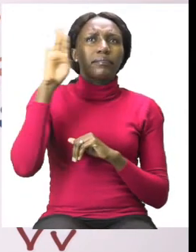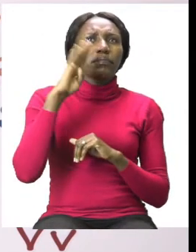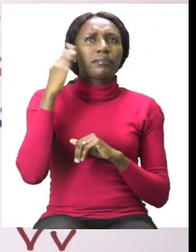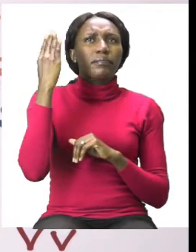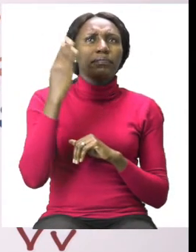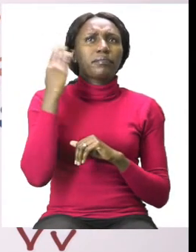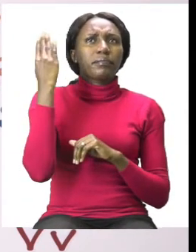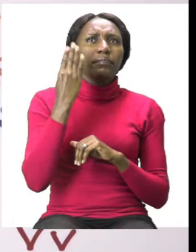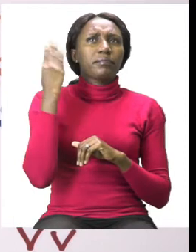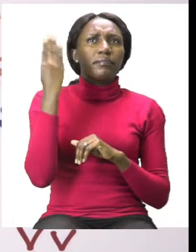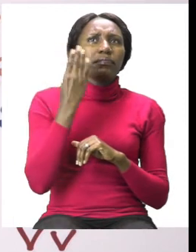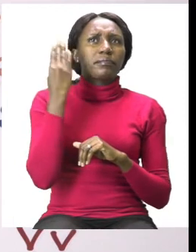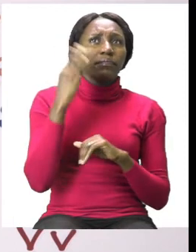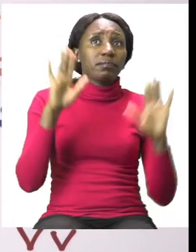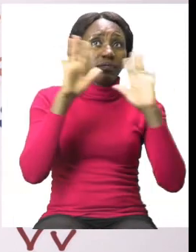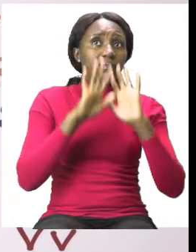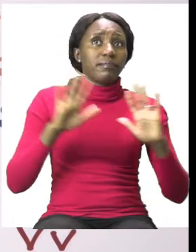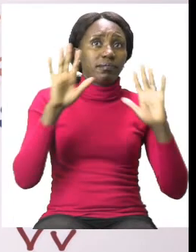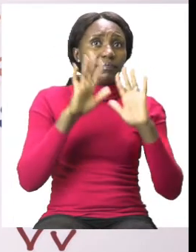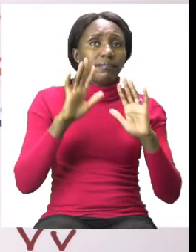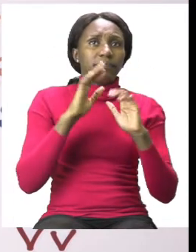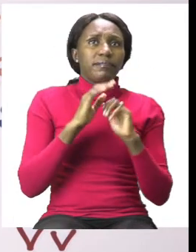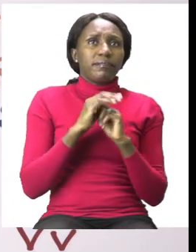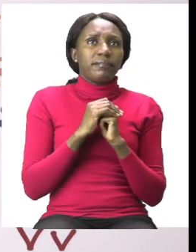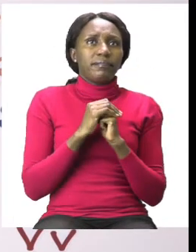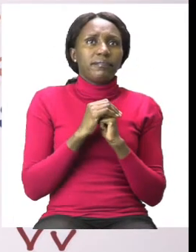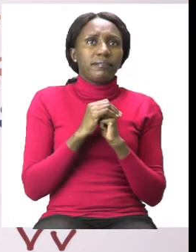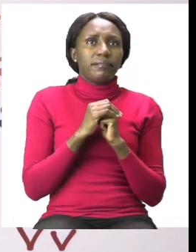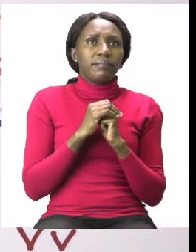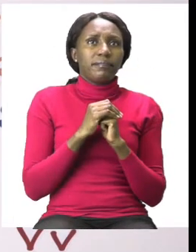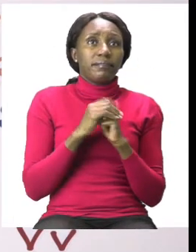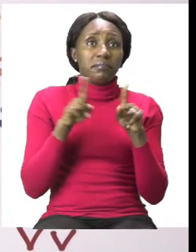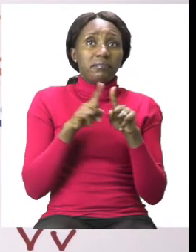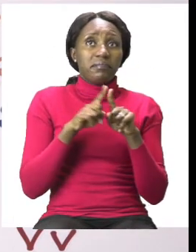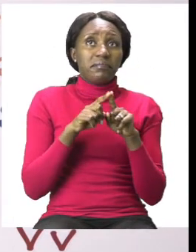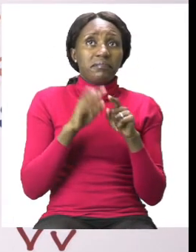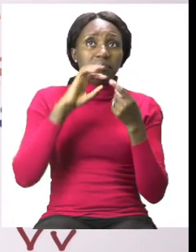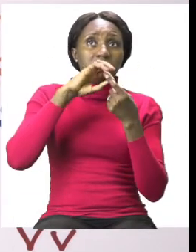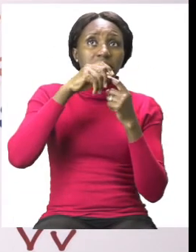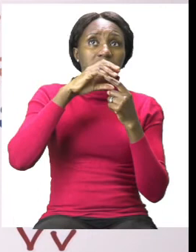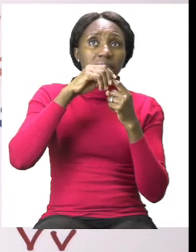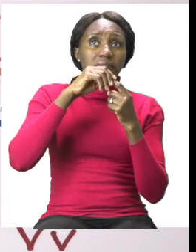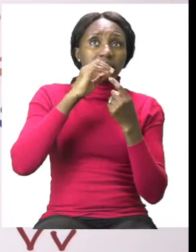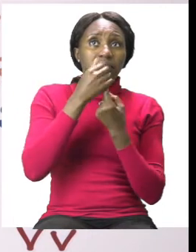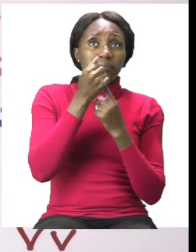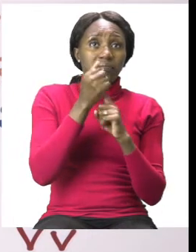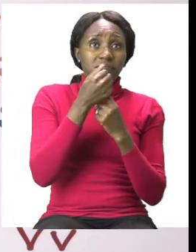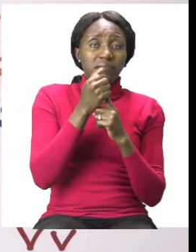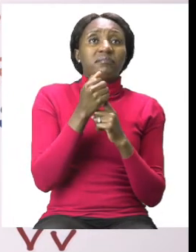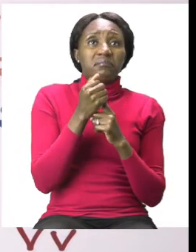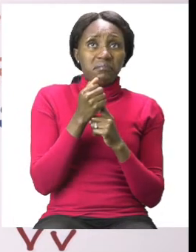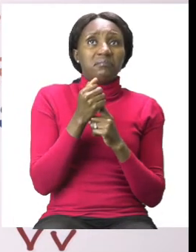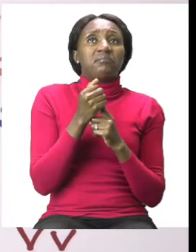this and you're going to use blue. Like the counters that we have on the table. yellow. They are